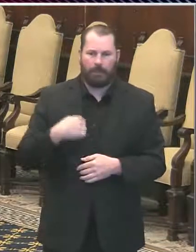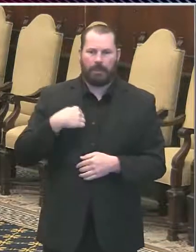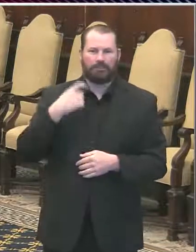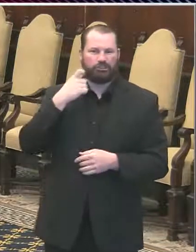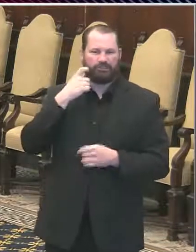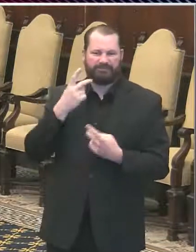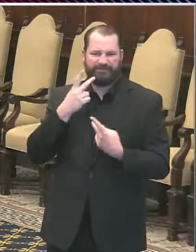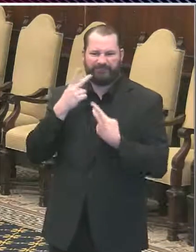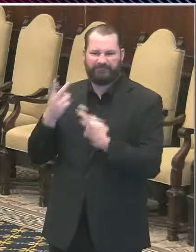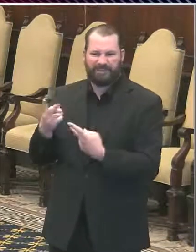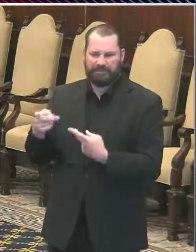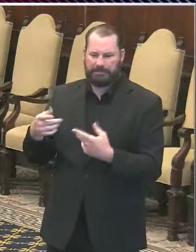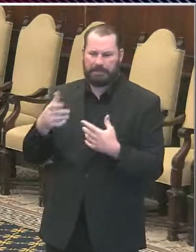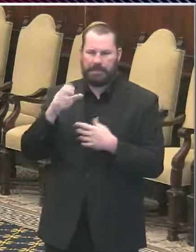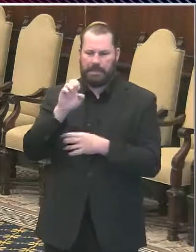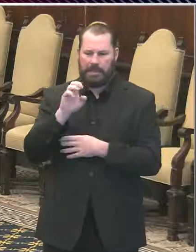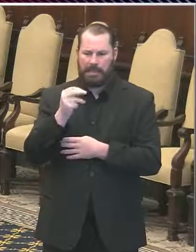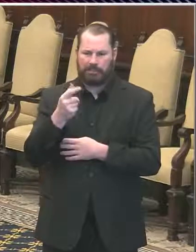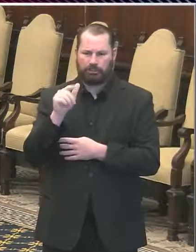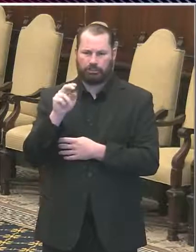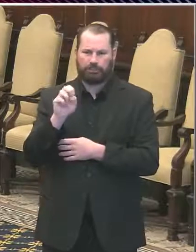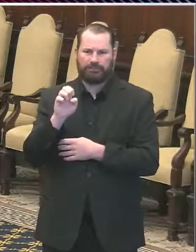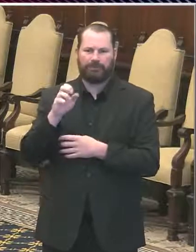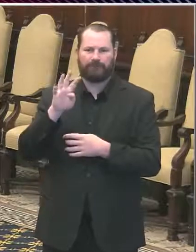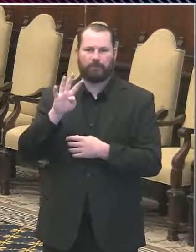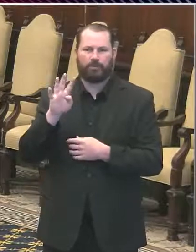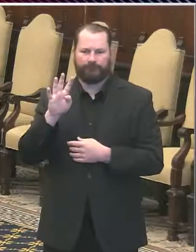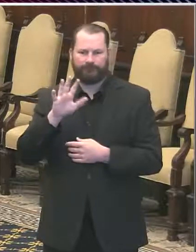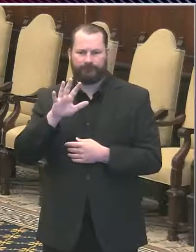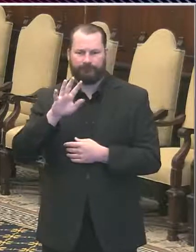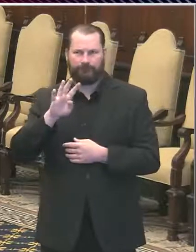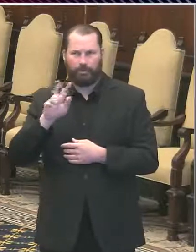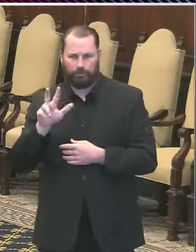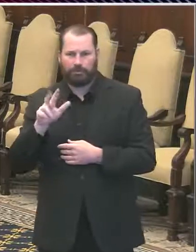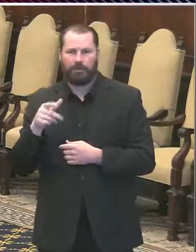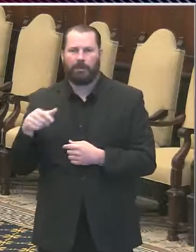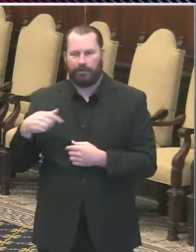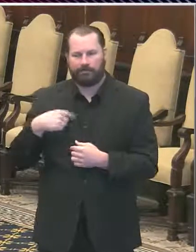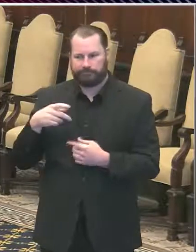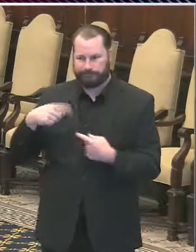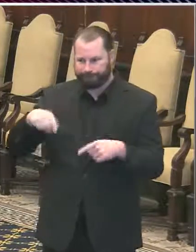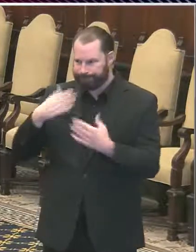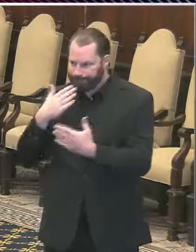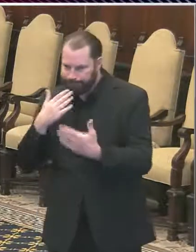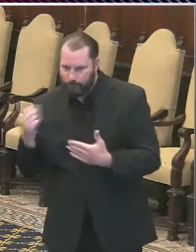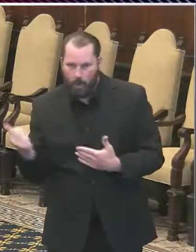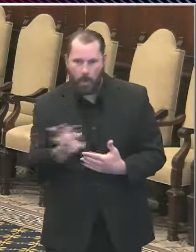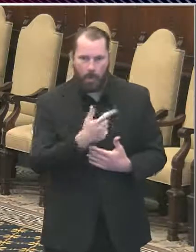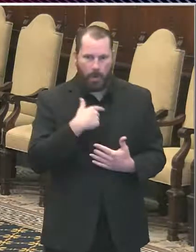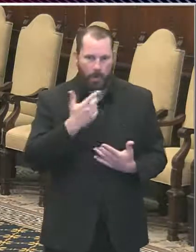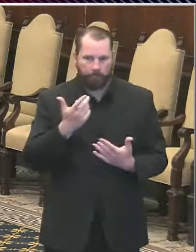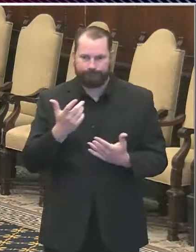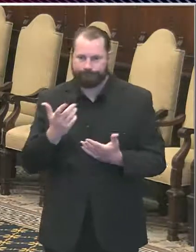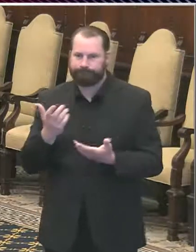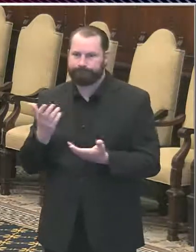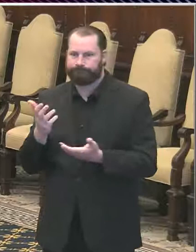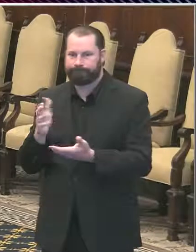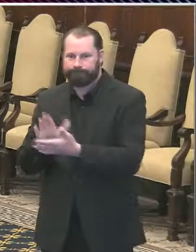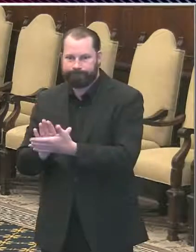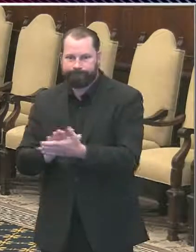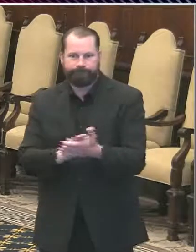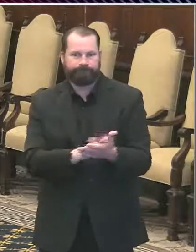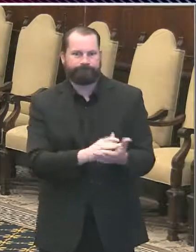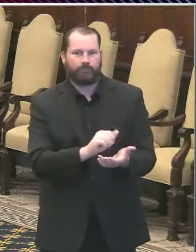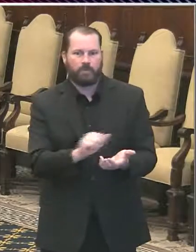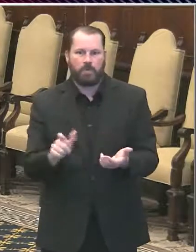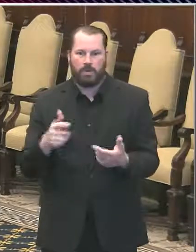9, and Medic 7, who are based there. Like all members of the department, their dedication and their willingness to put themselves on the front line